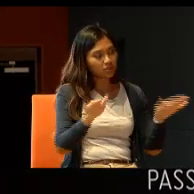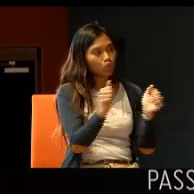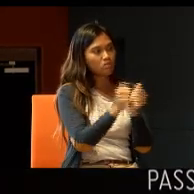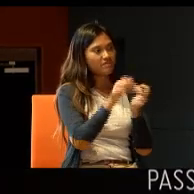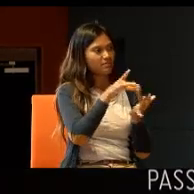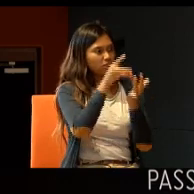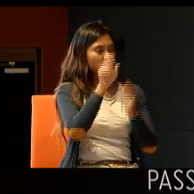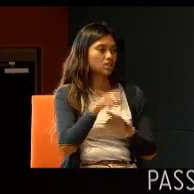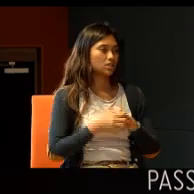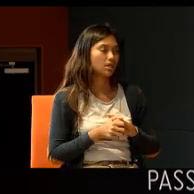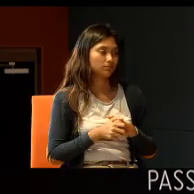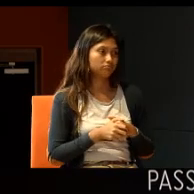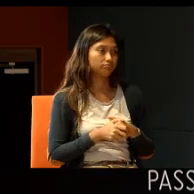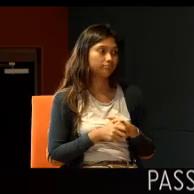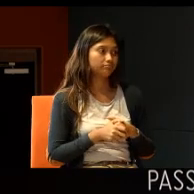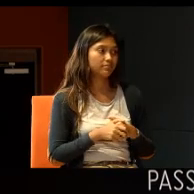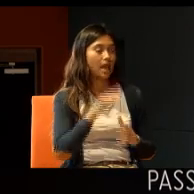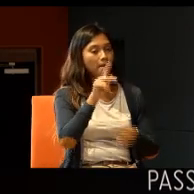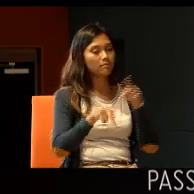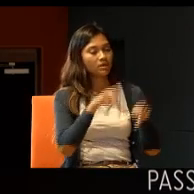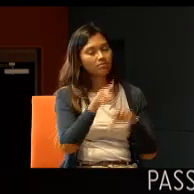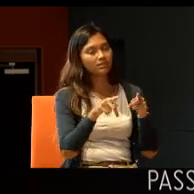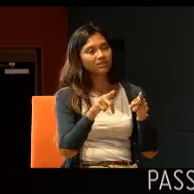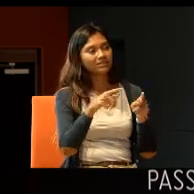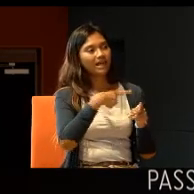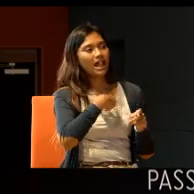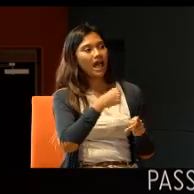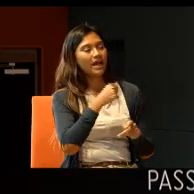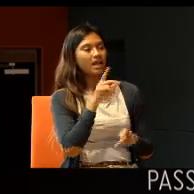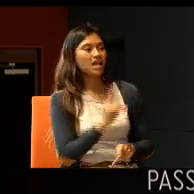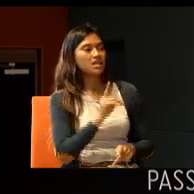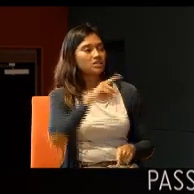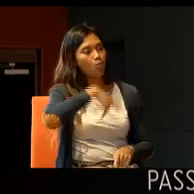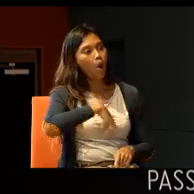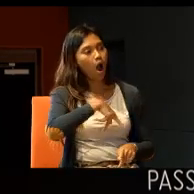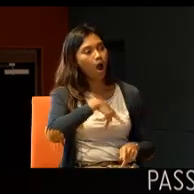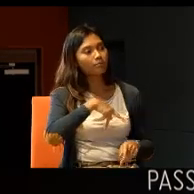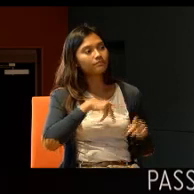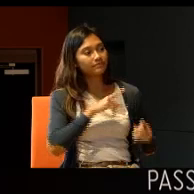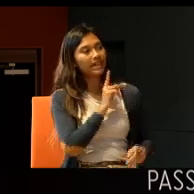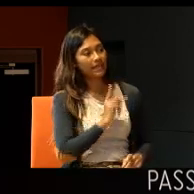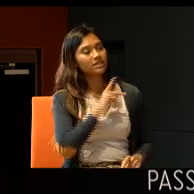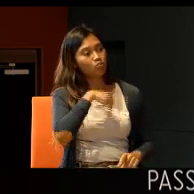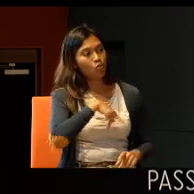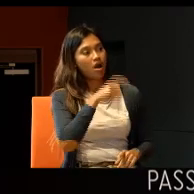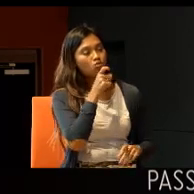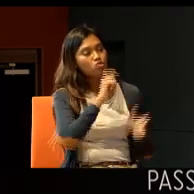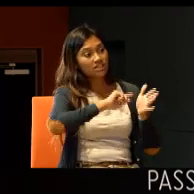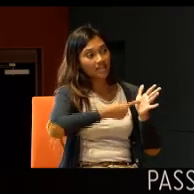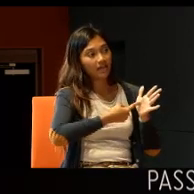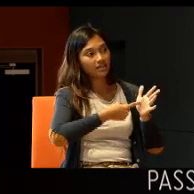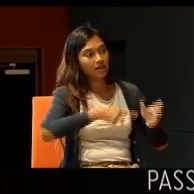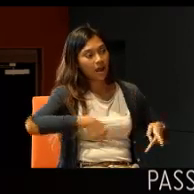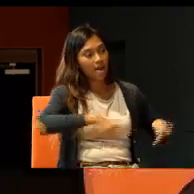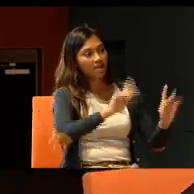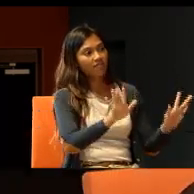special needs, you know, people like Denis, the MP, who started Pathlight school, is arguing